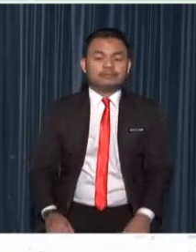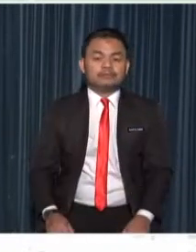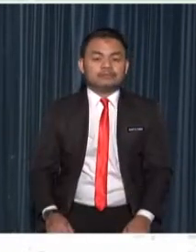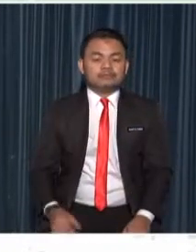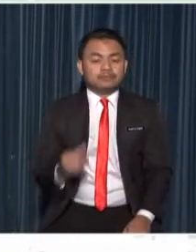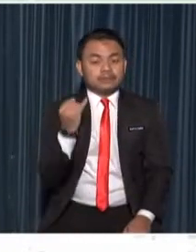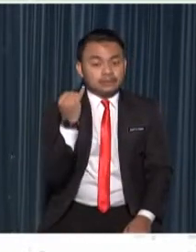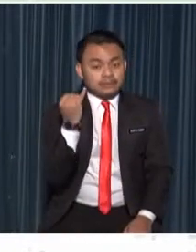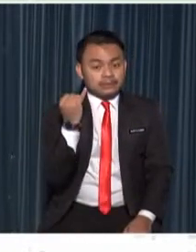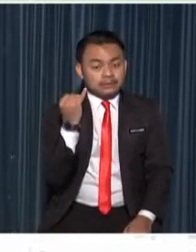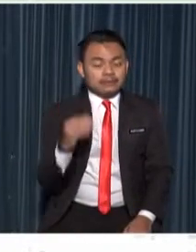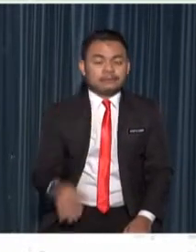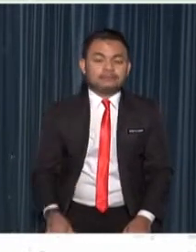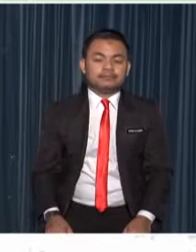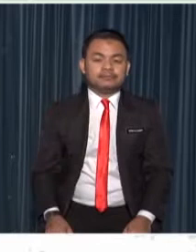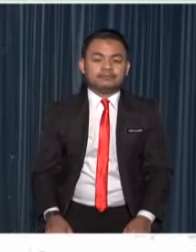seeds